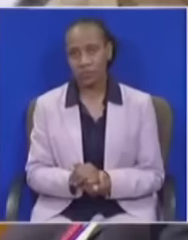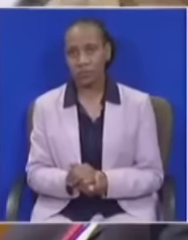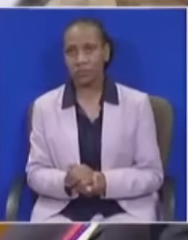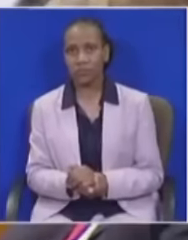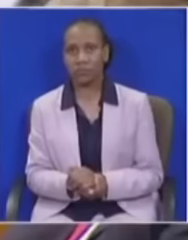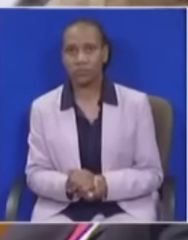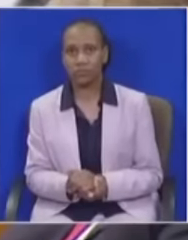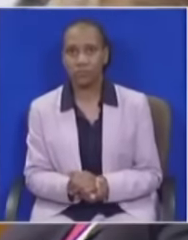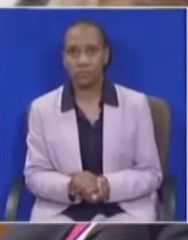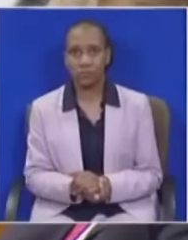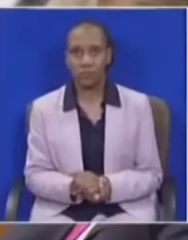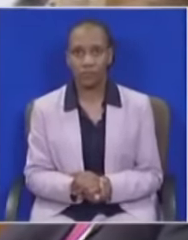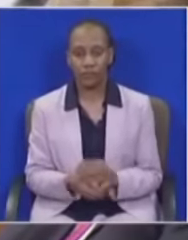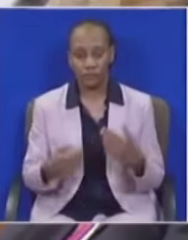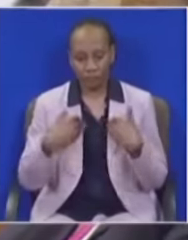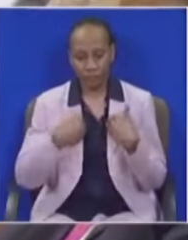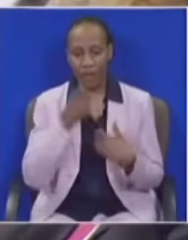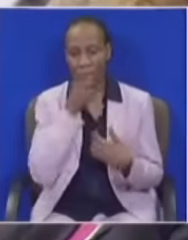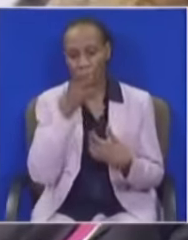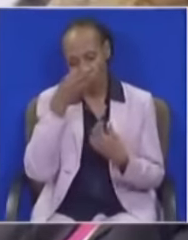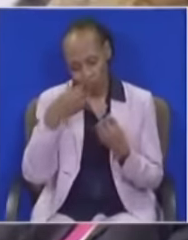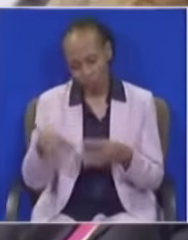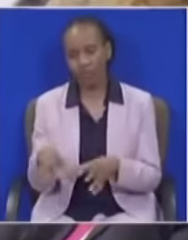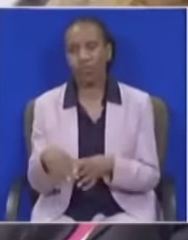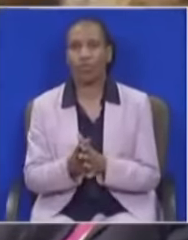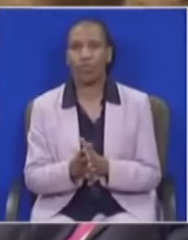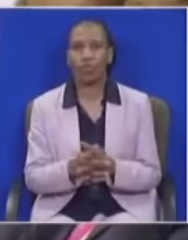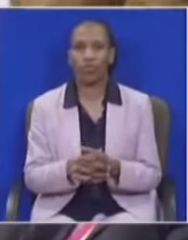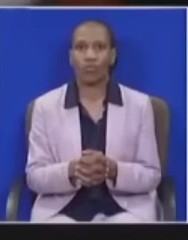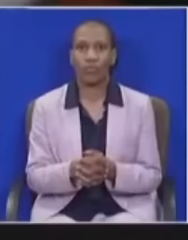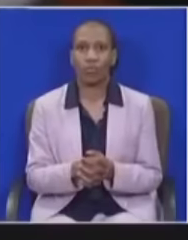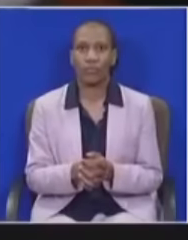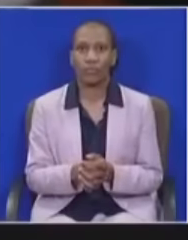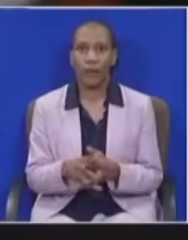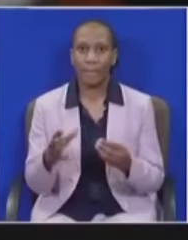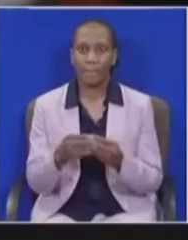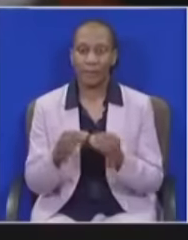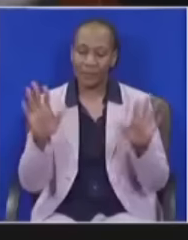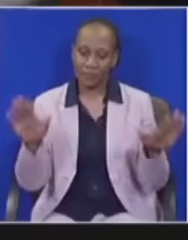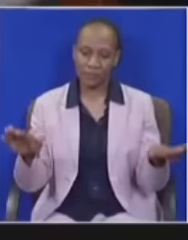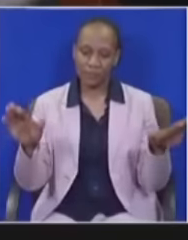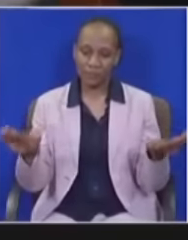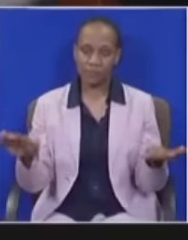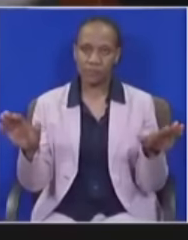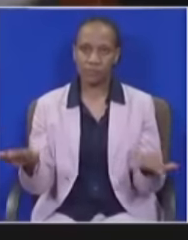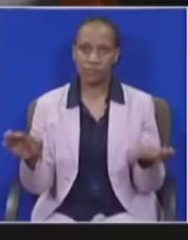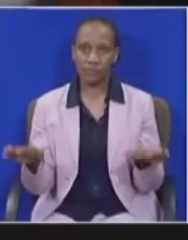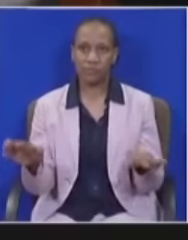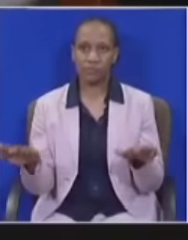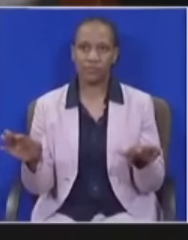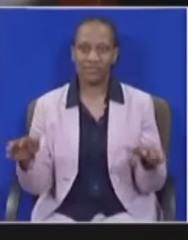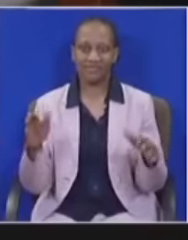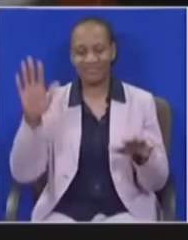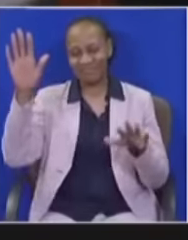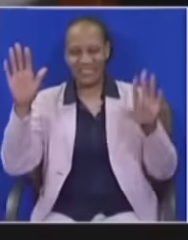That's not said in the house. I withdraw. Unconditionally, please. Honorable Member, order. Honorable Member, order.